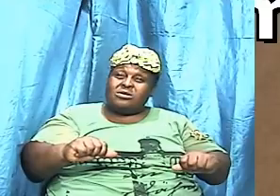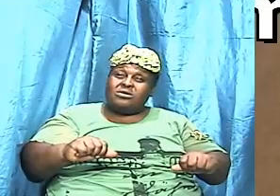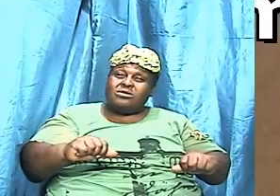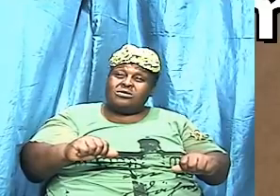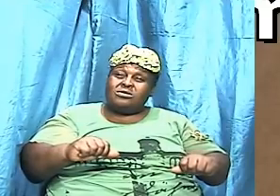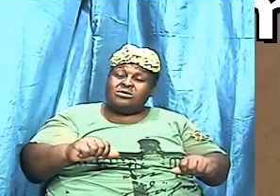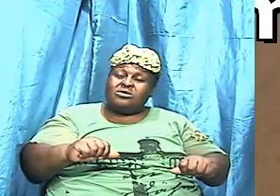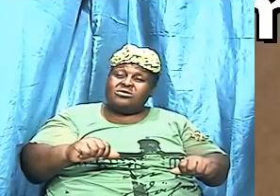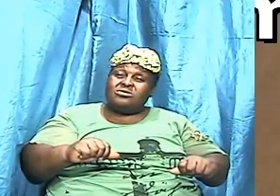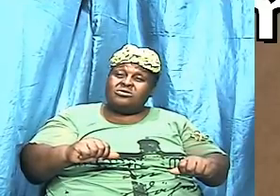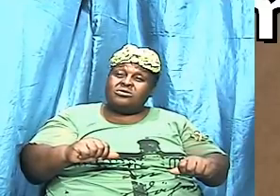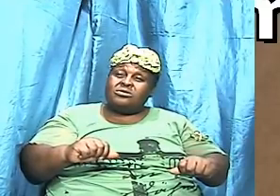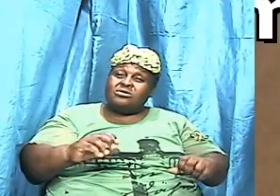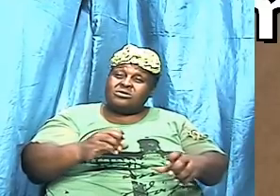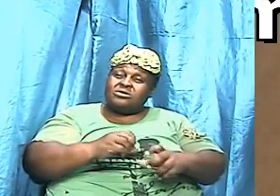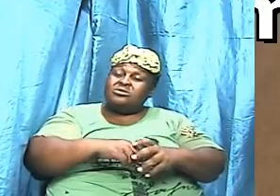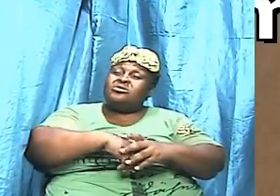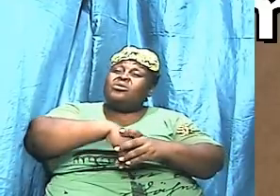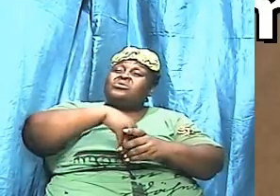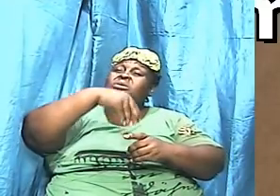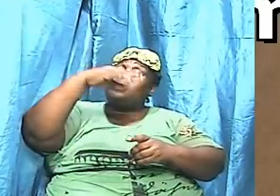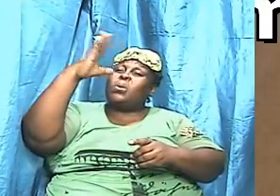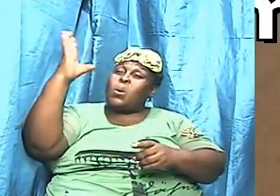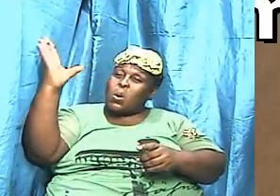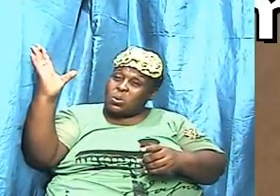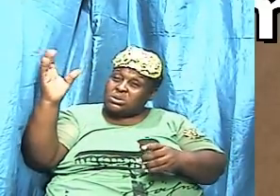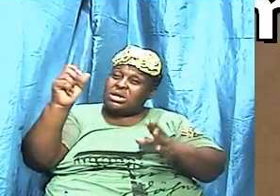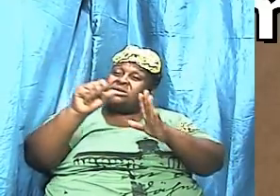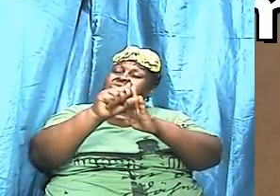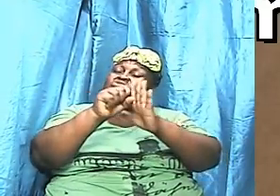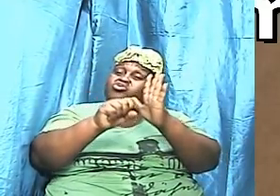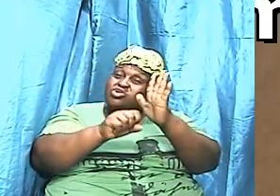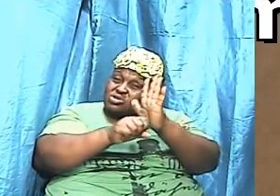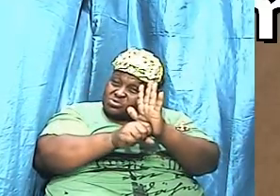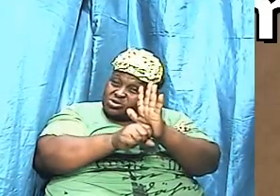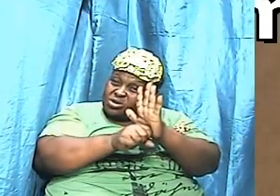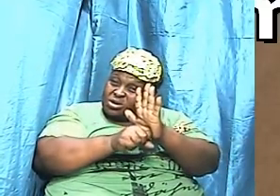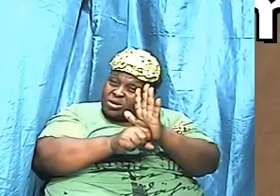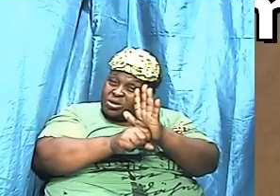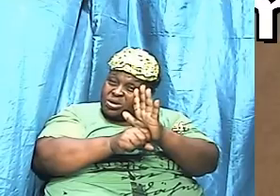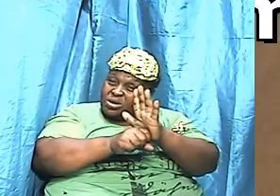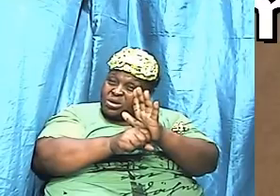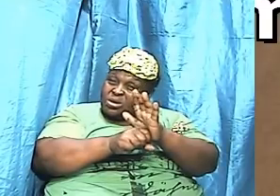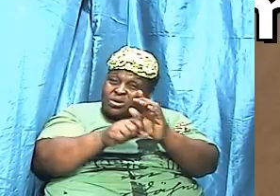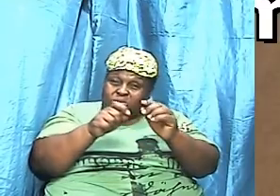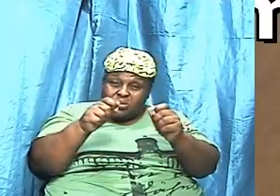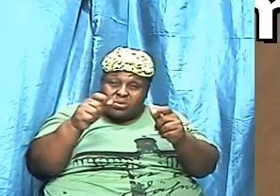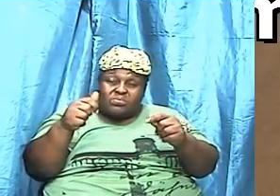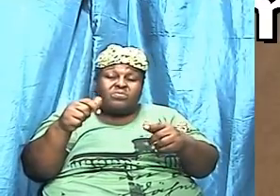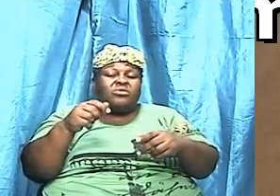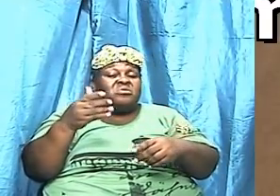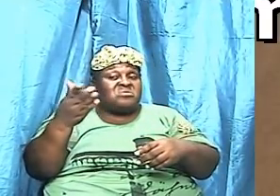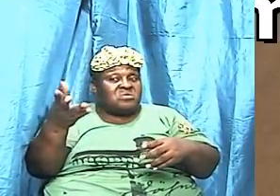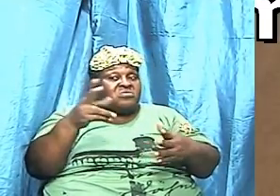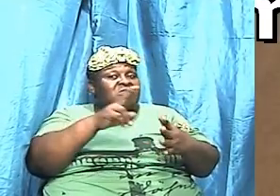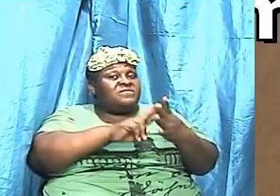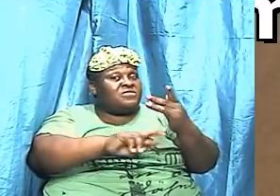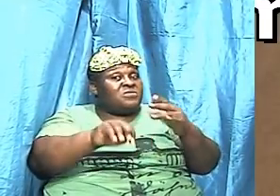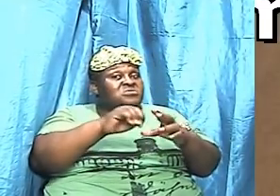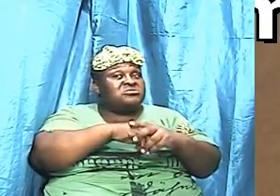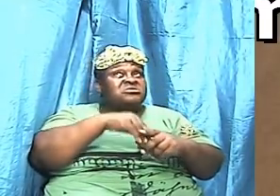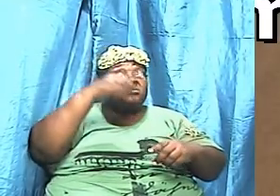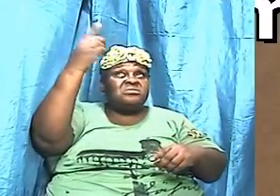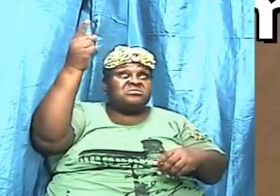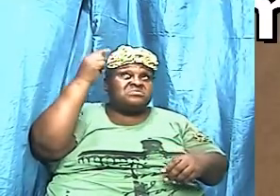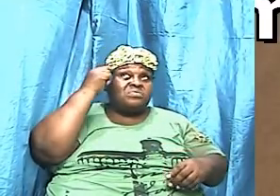inside and quicken those verses to his mind and